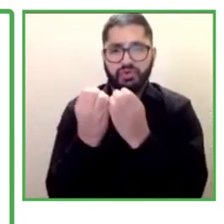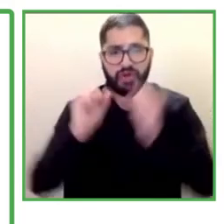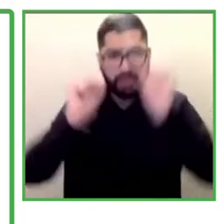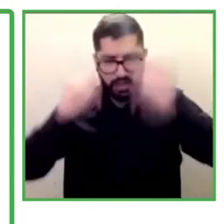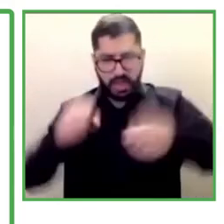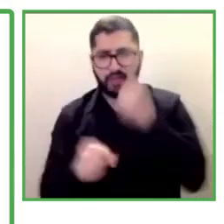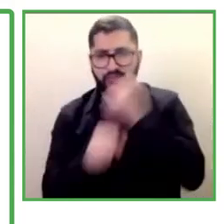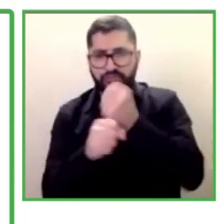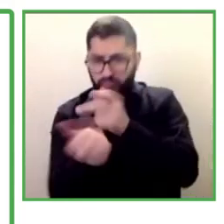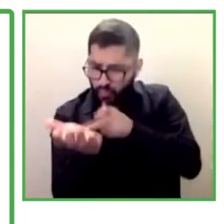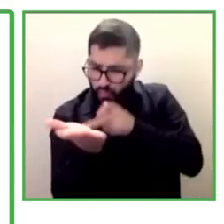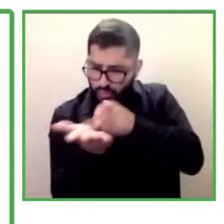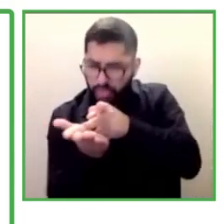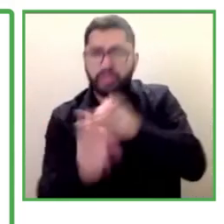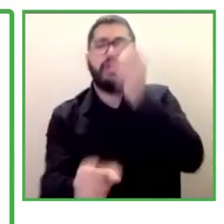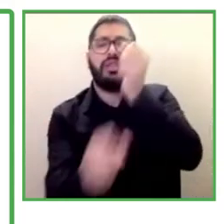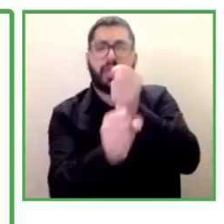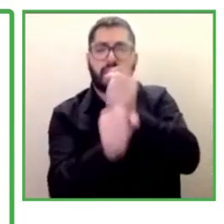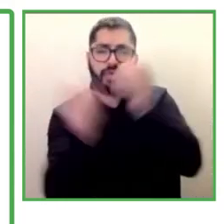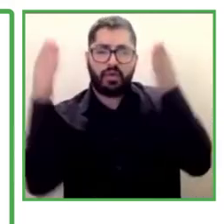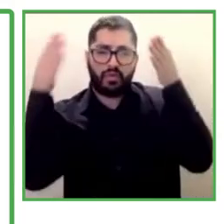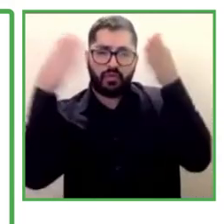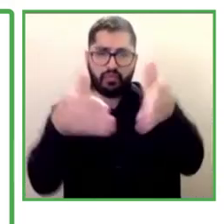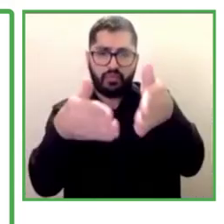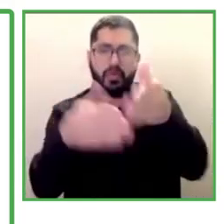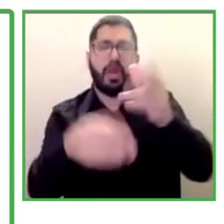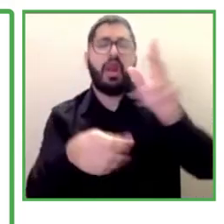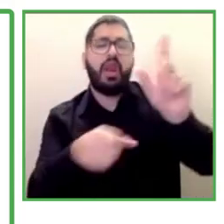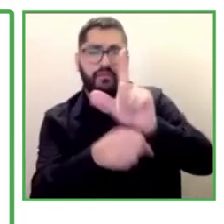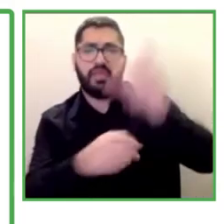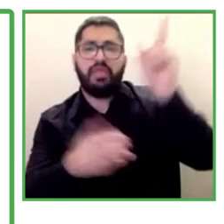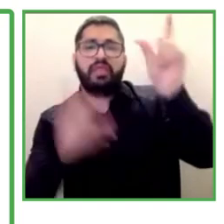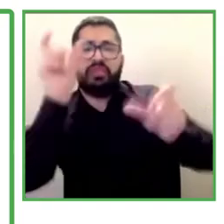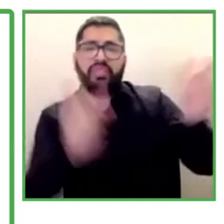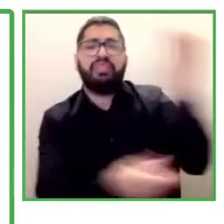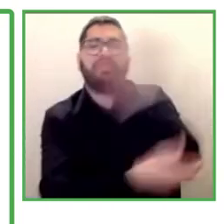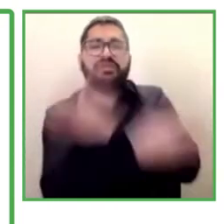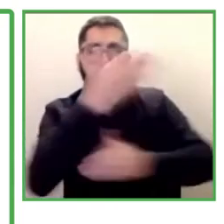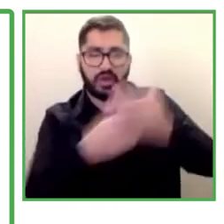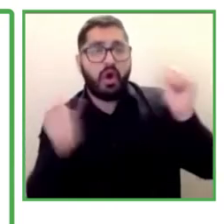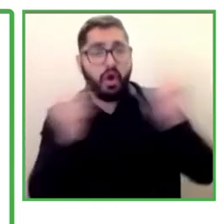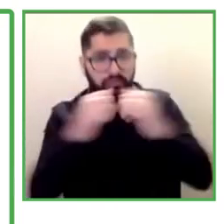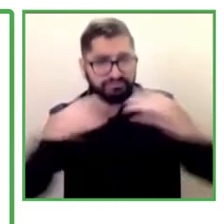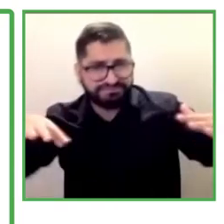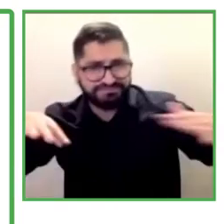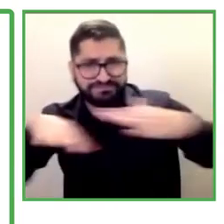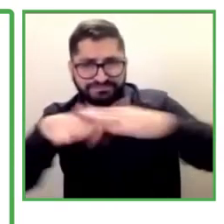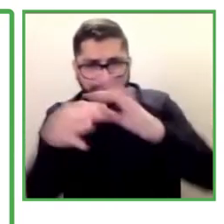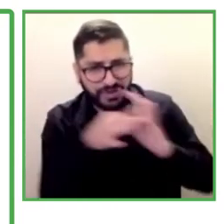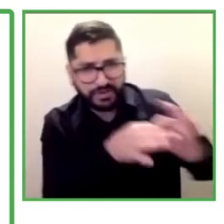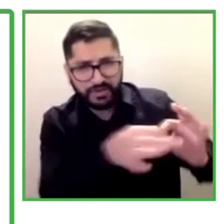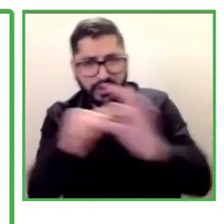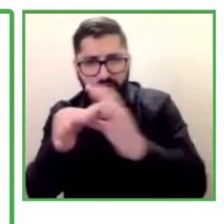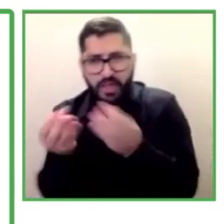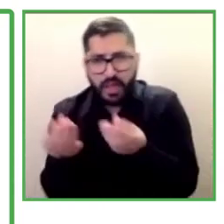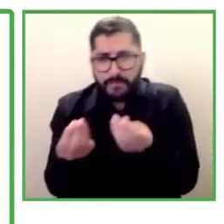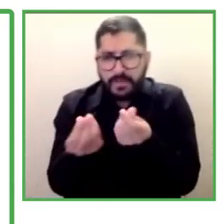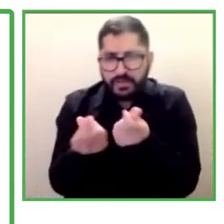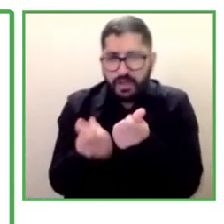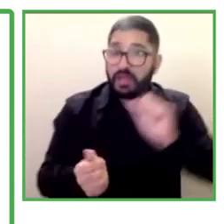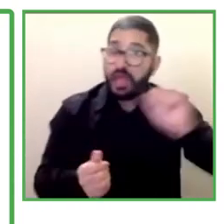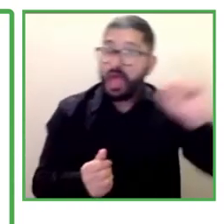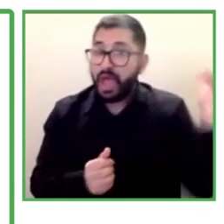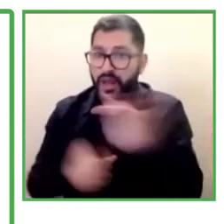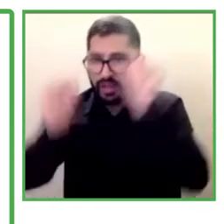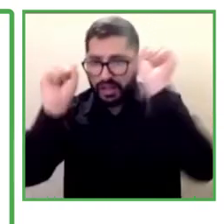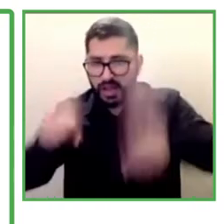All of this has made that in Colombia we generated a work based on values like transference and